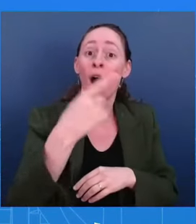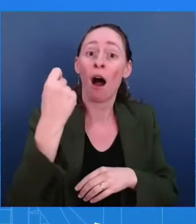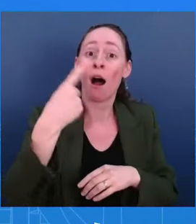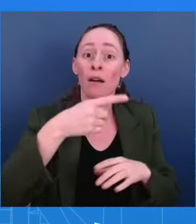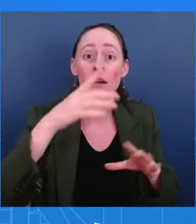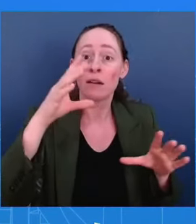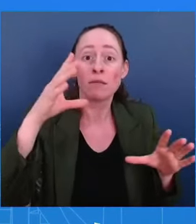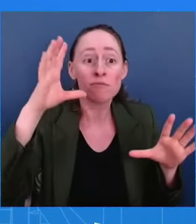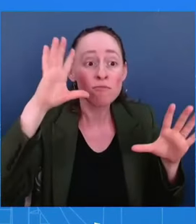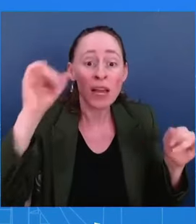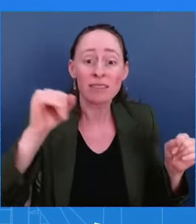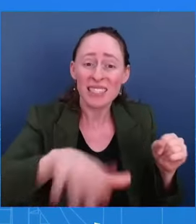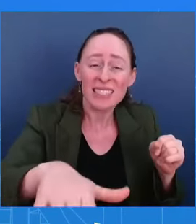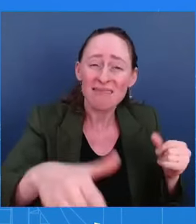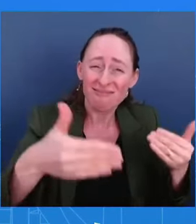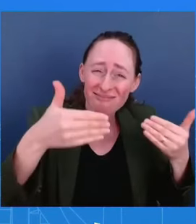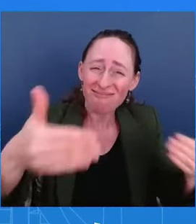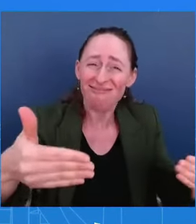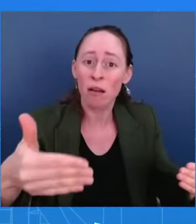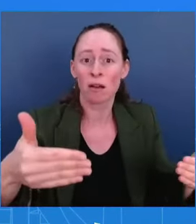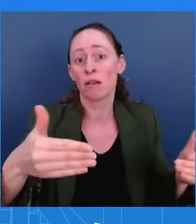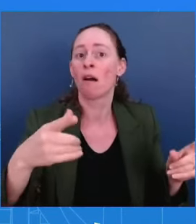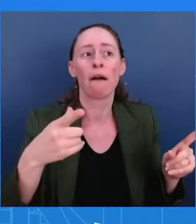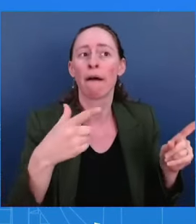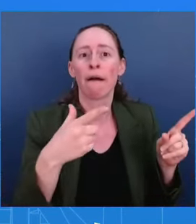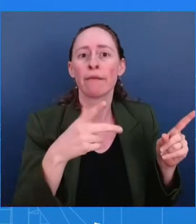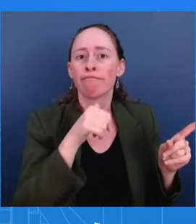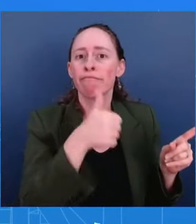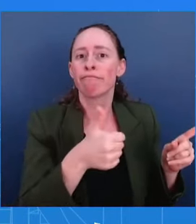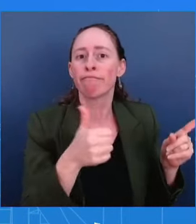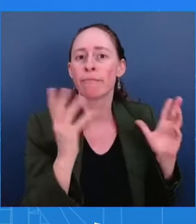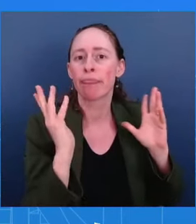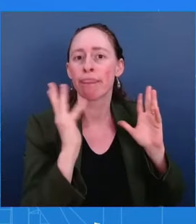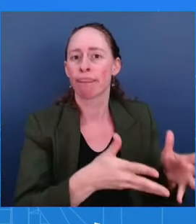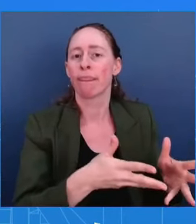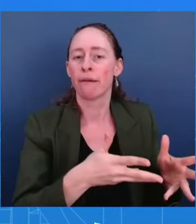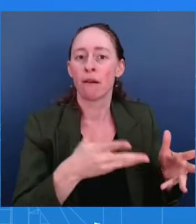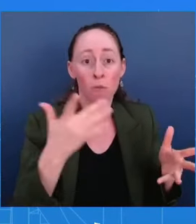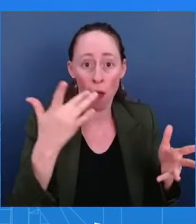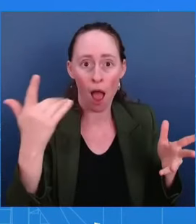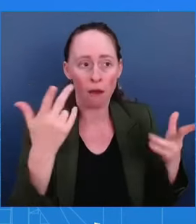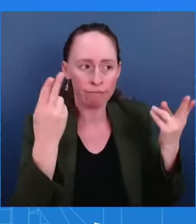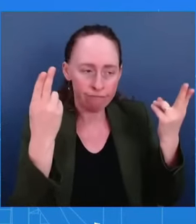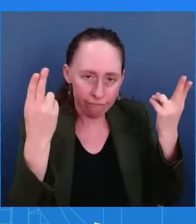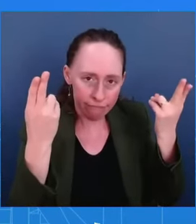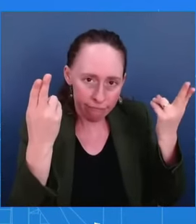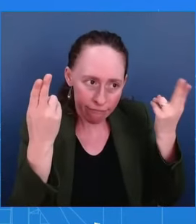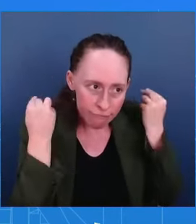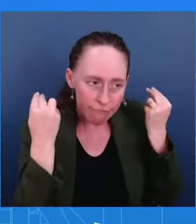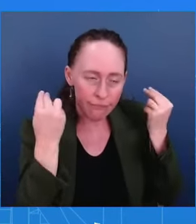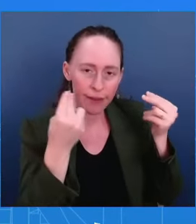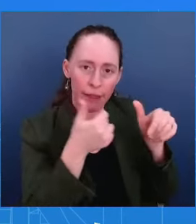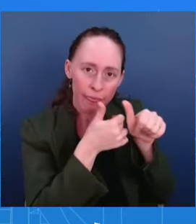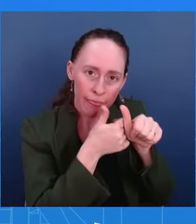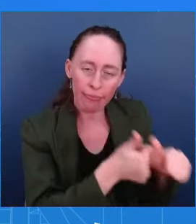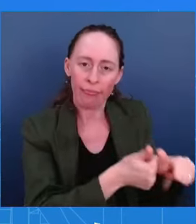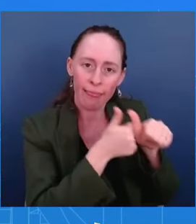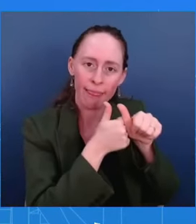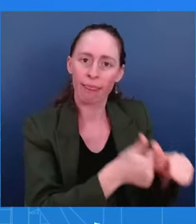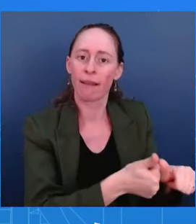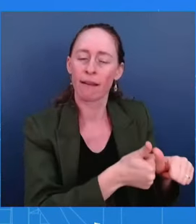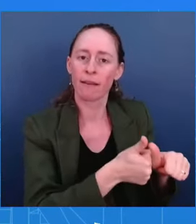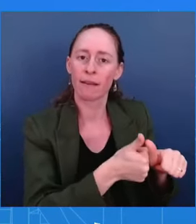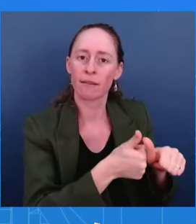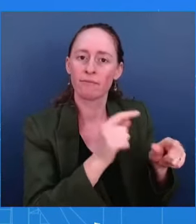Americans want to see them doing, and that being dealing with the challenges at the border. They listened to Donald Trump instead of